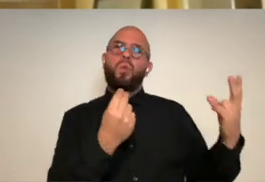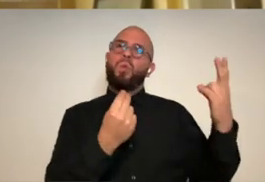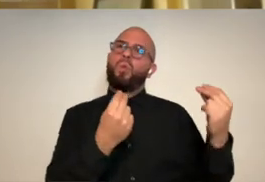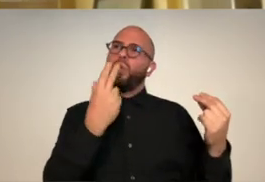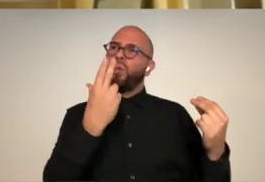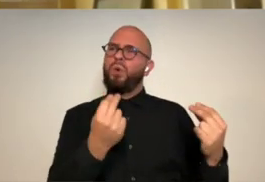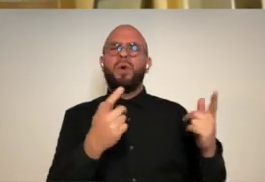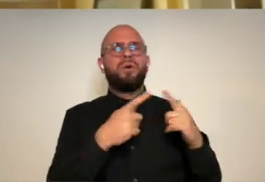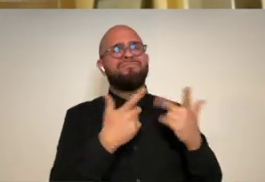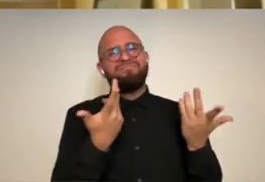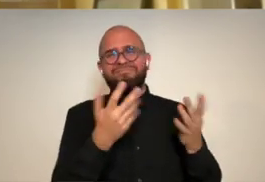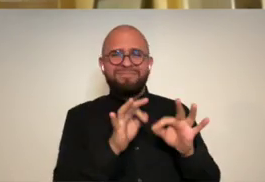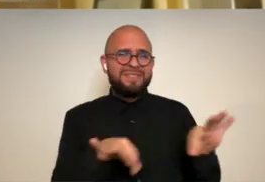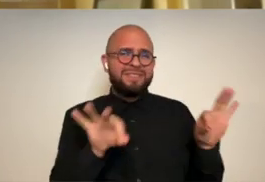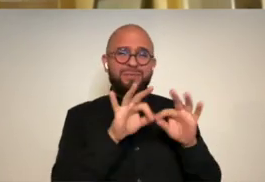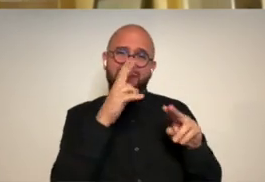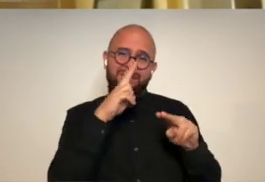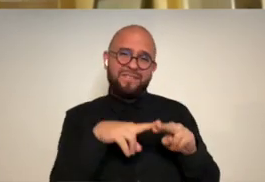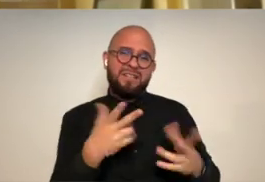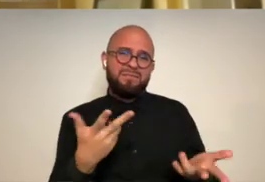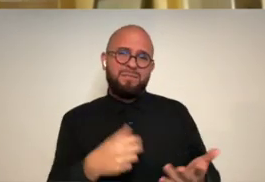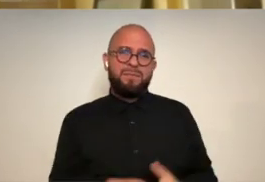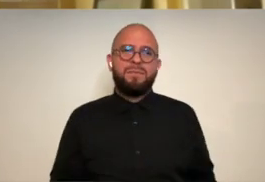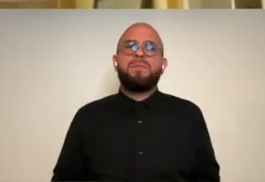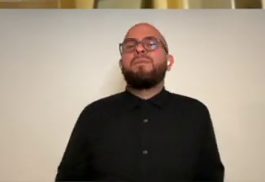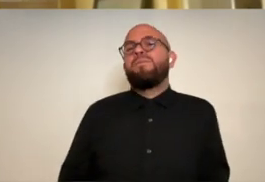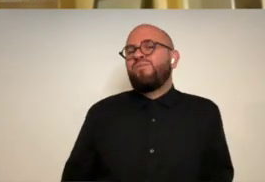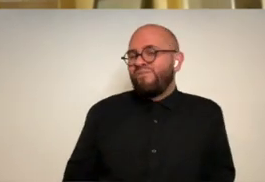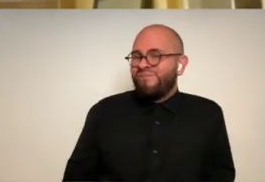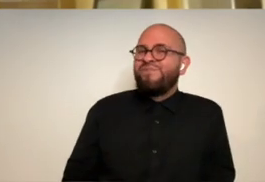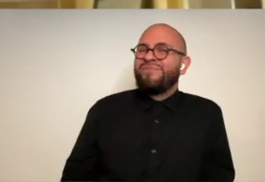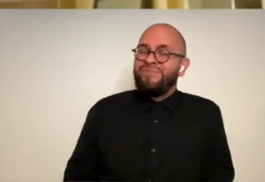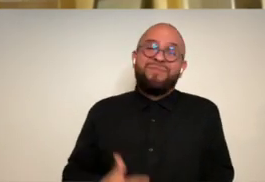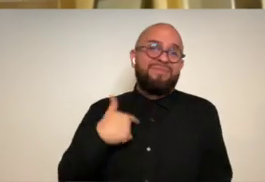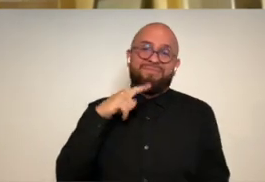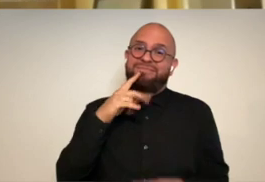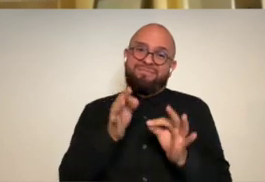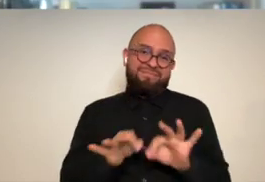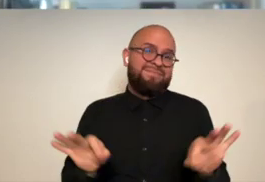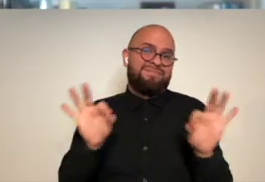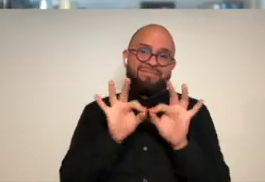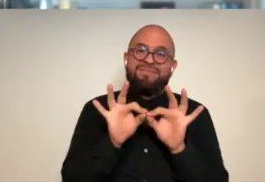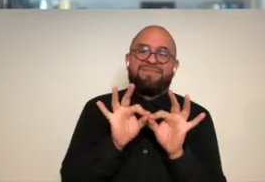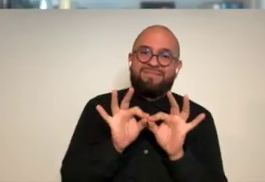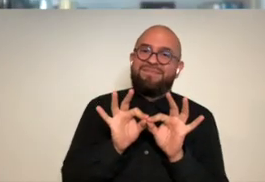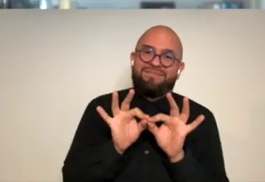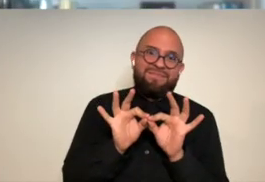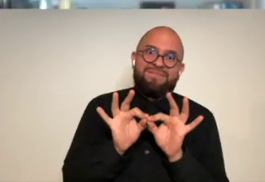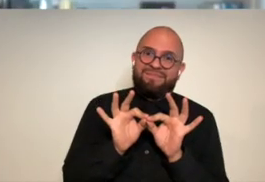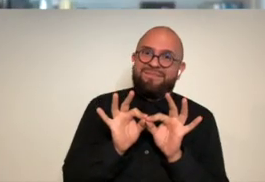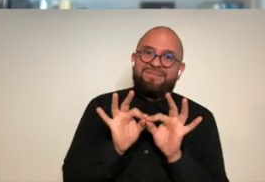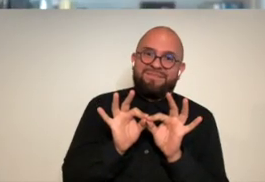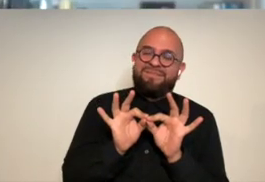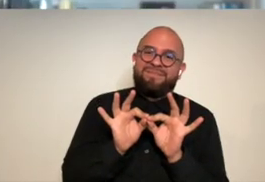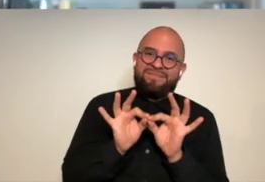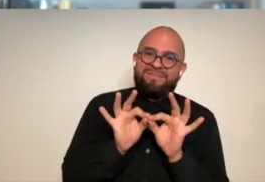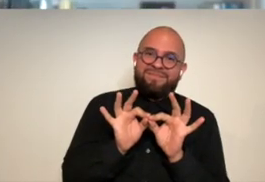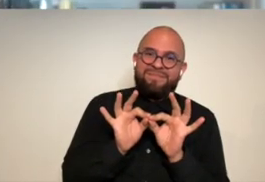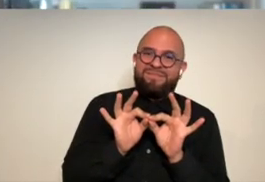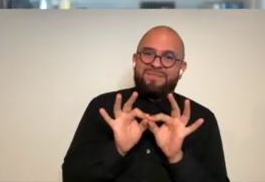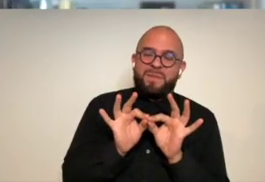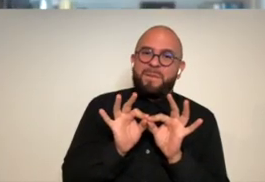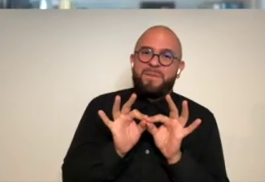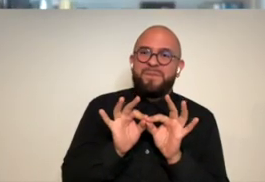life yeah have fun a little bit you know i think it's super important